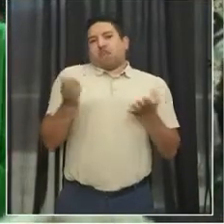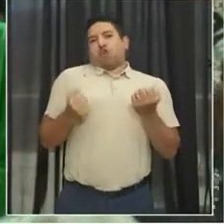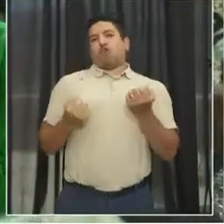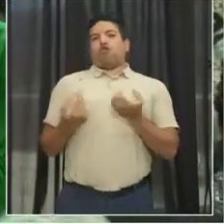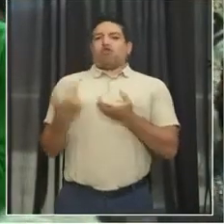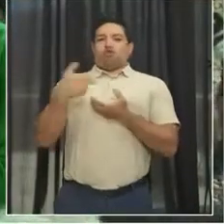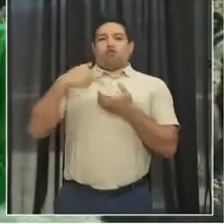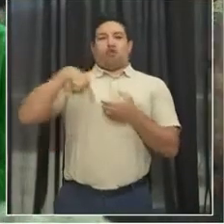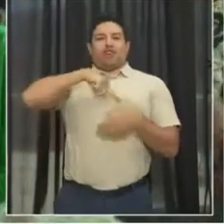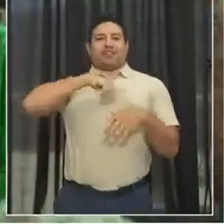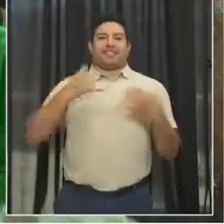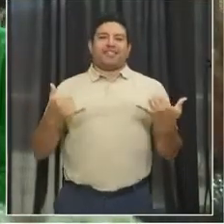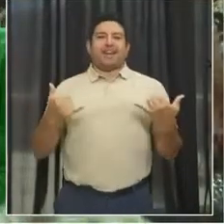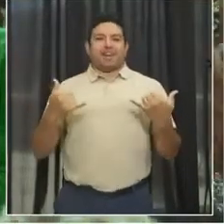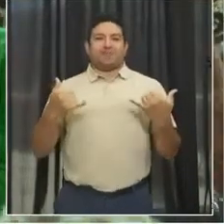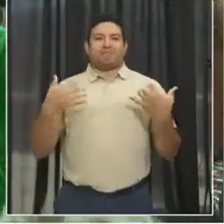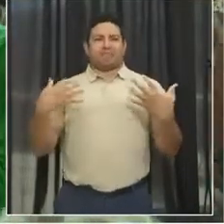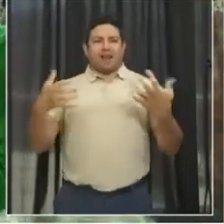us today.